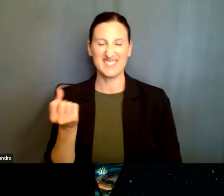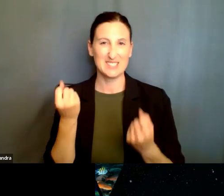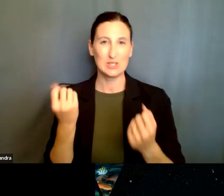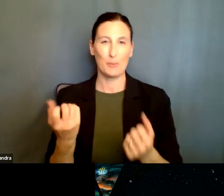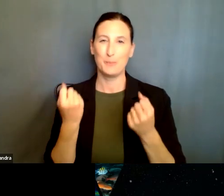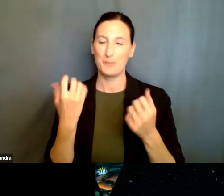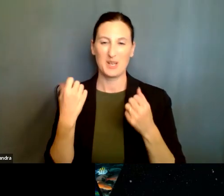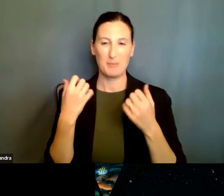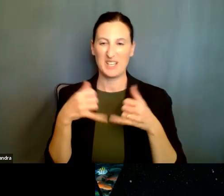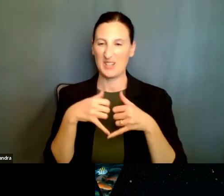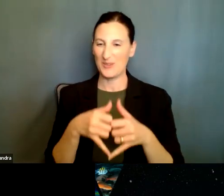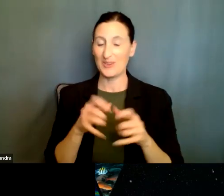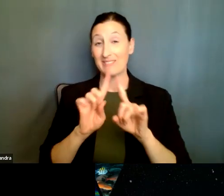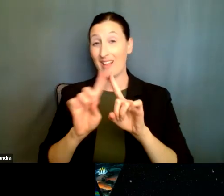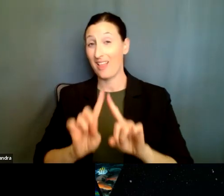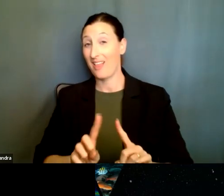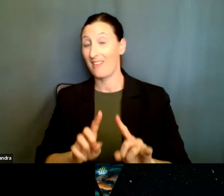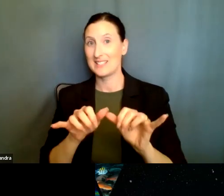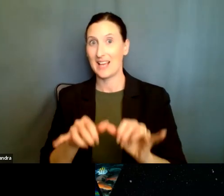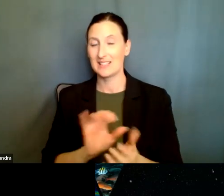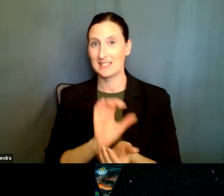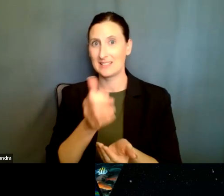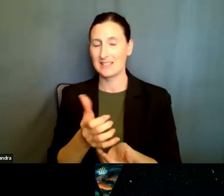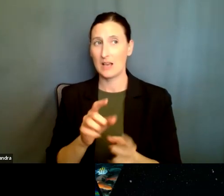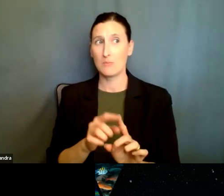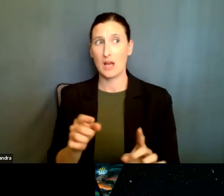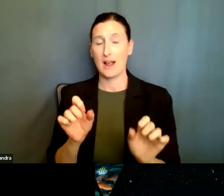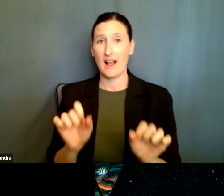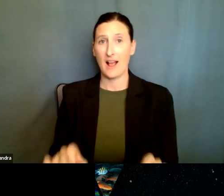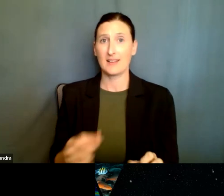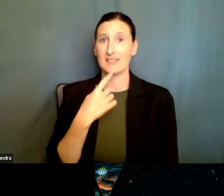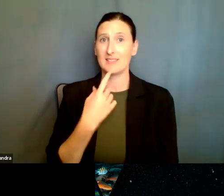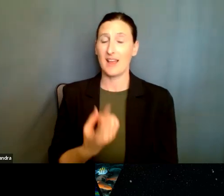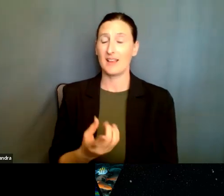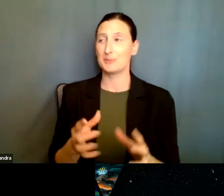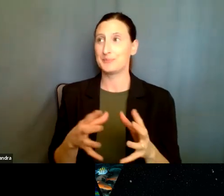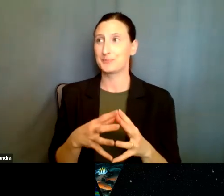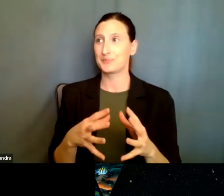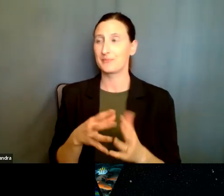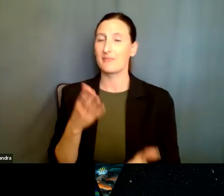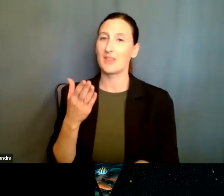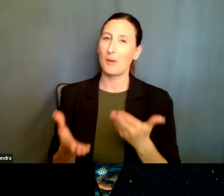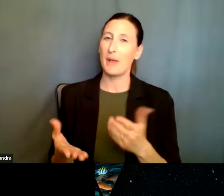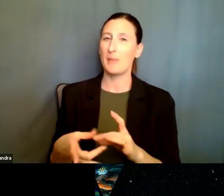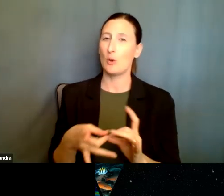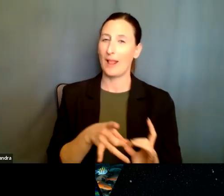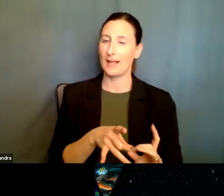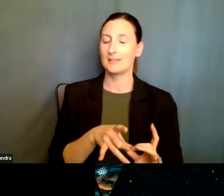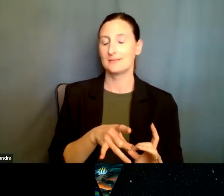size, but I can, I can give, uh, uh, an answer to a maybe related question.